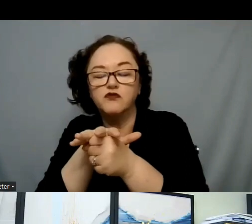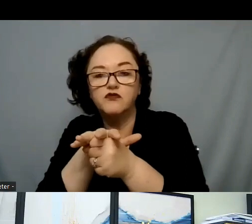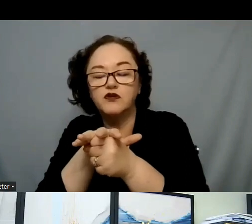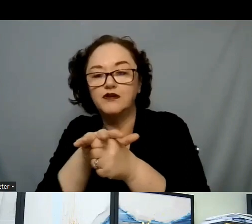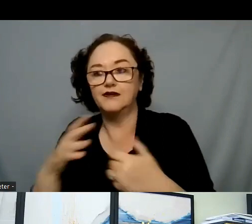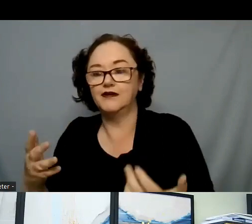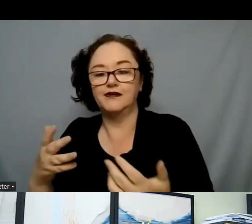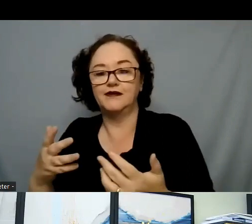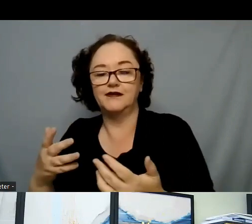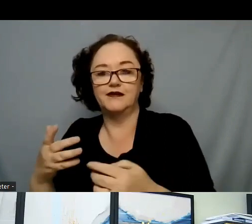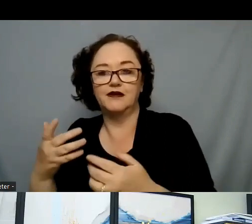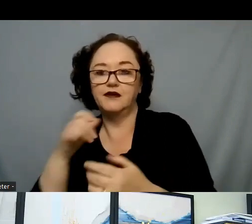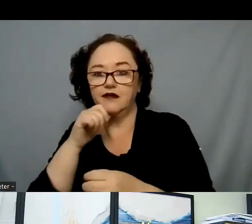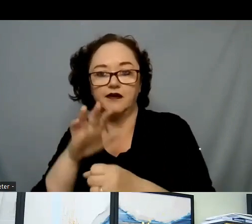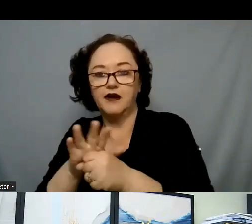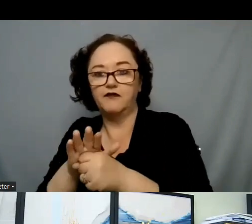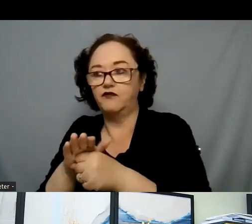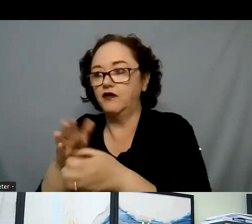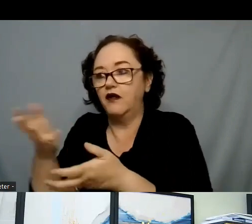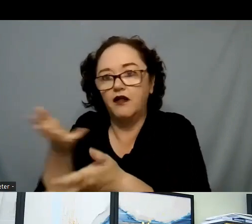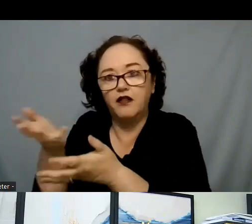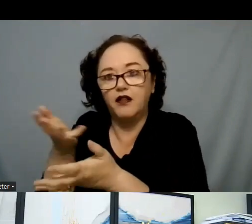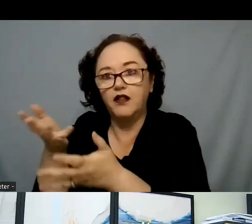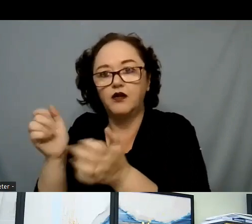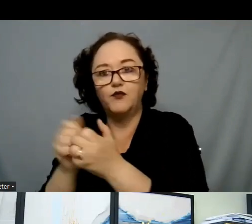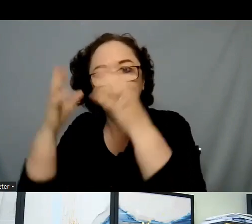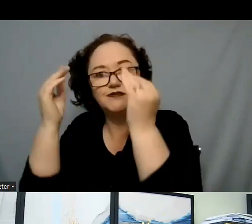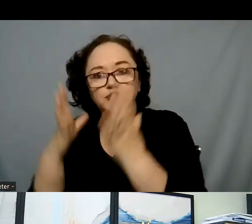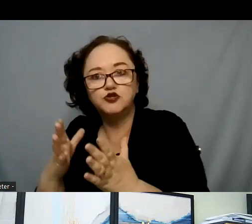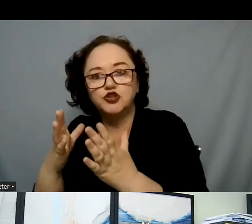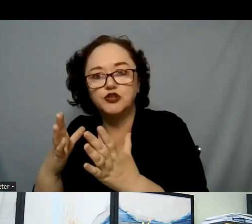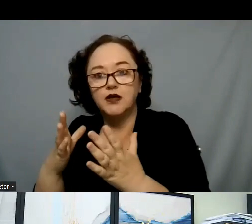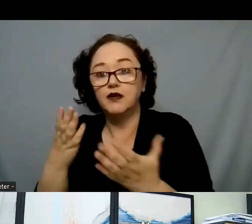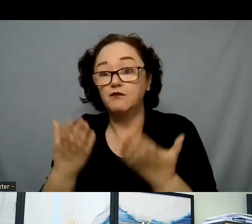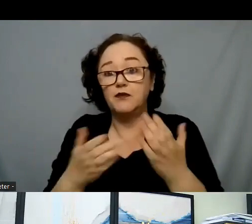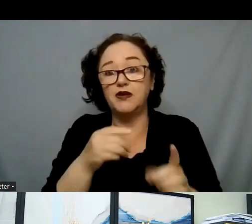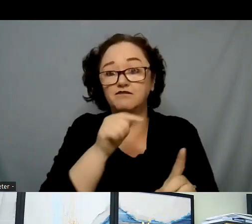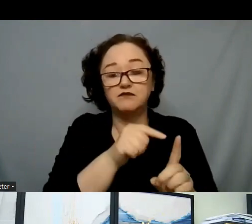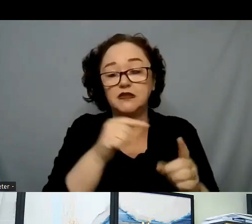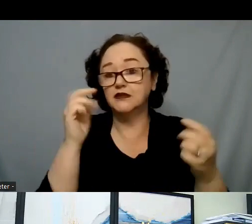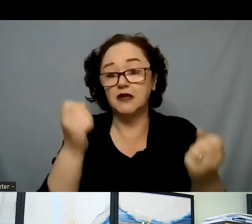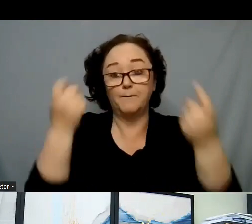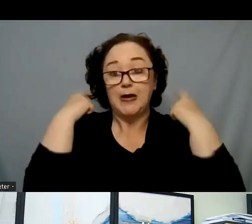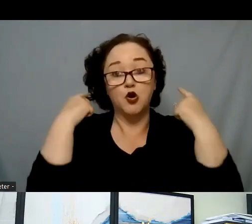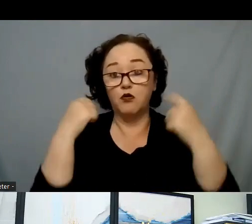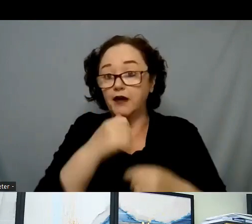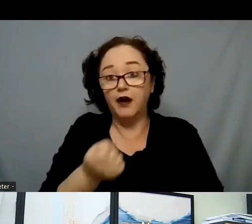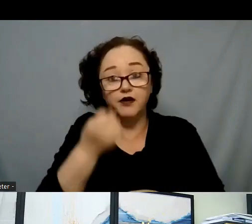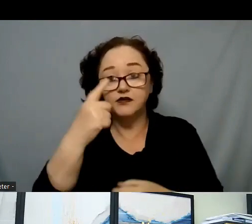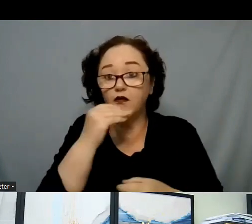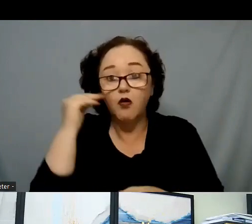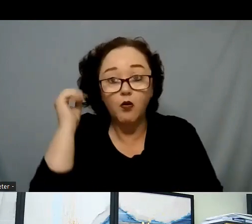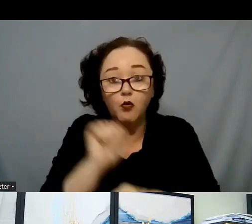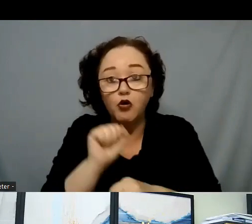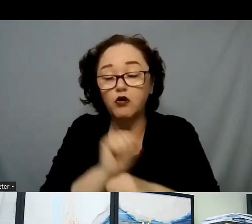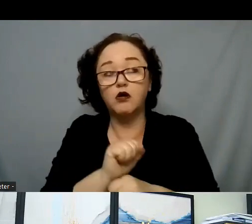to know and understand their homework, because either their parents may not have been able to help them for a number of reasons. It could